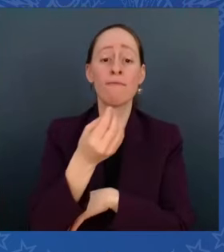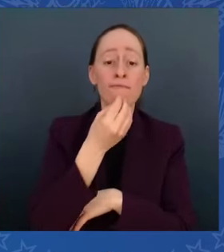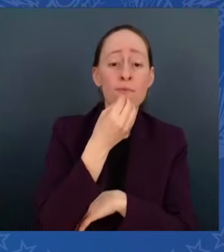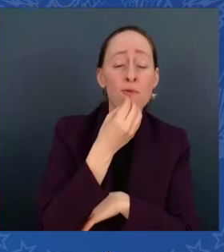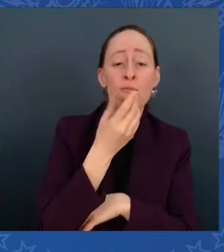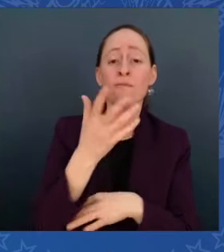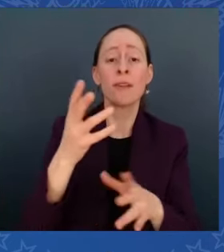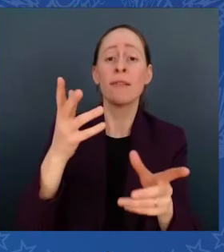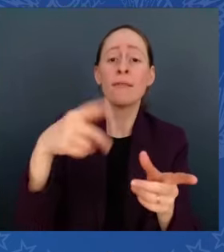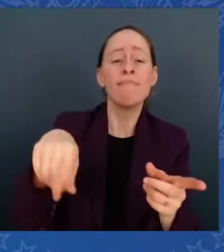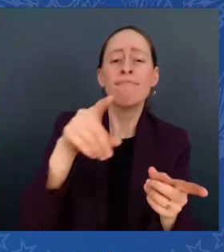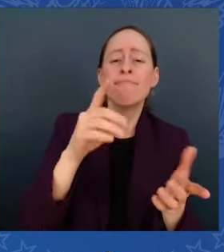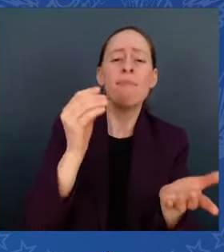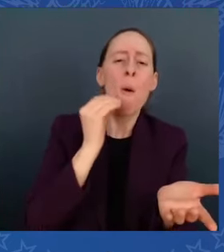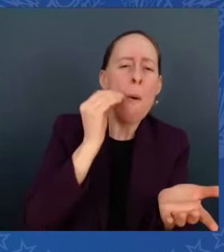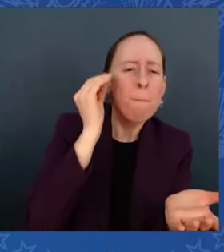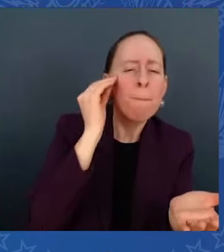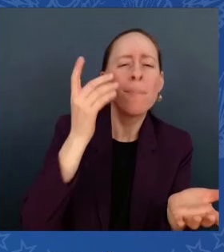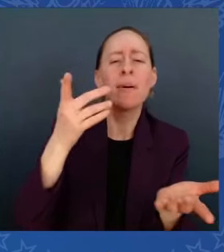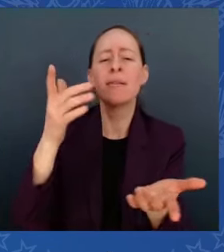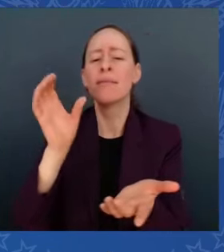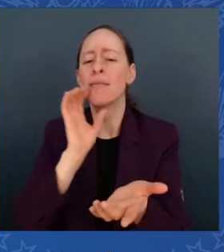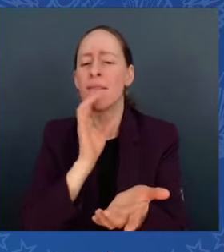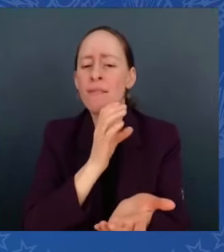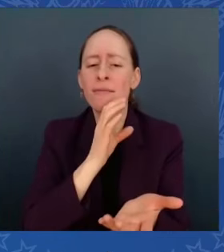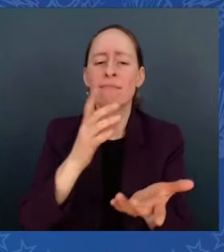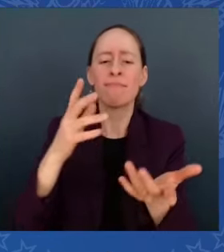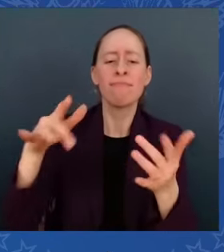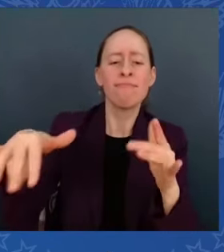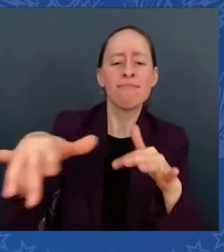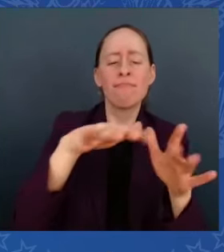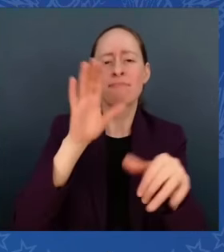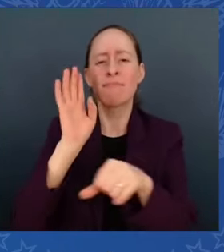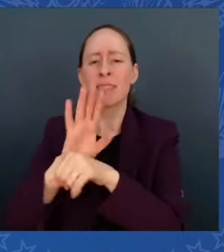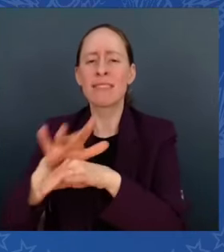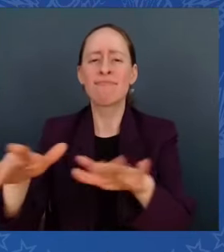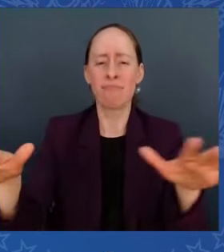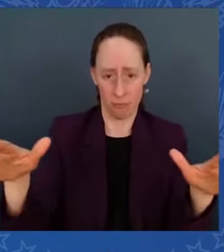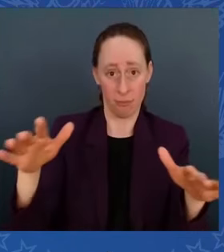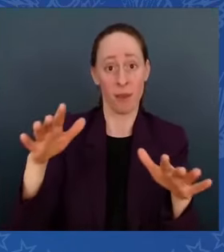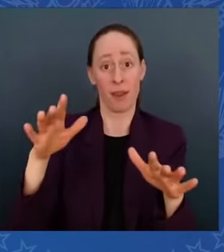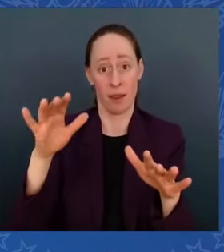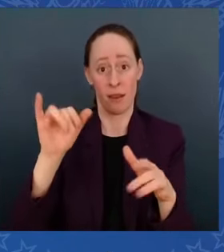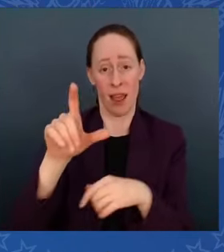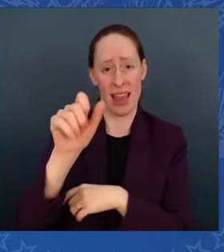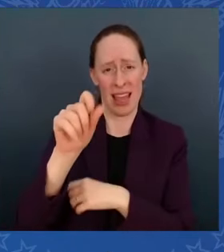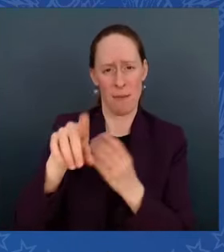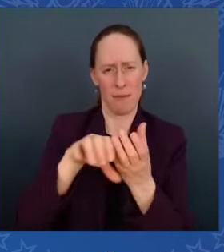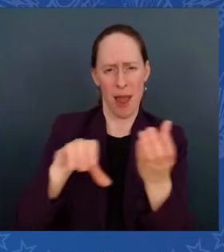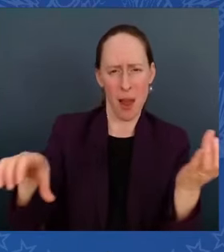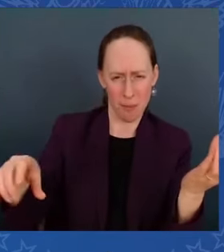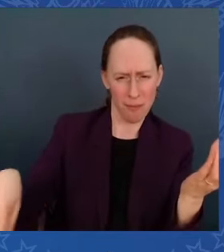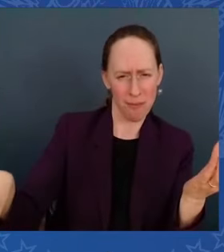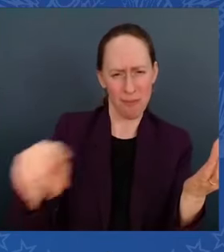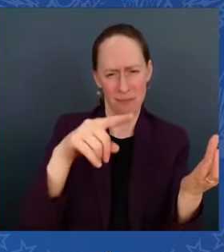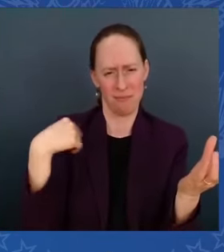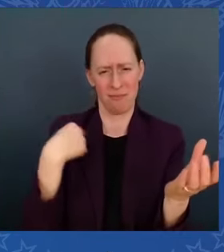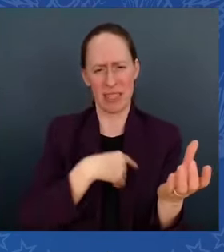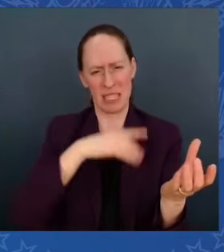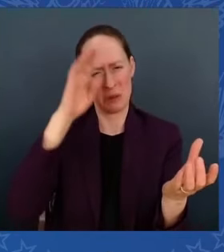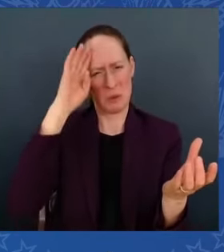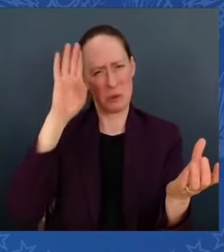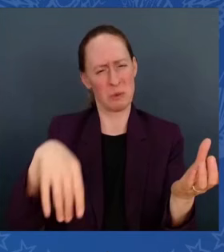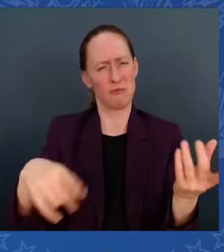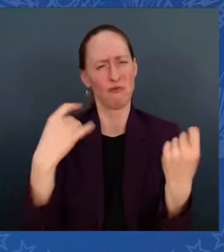the country. These lead lines are tough, durable, but they do — and they don't rust. But we've long since learned